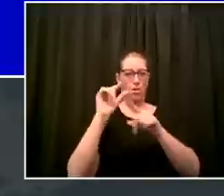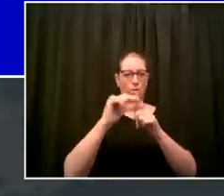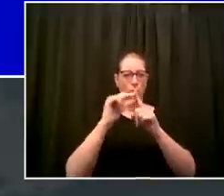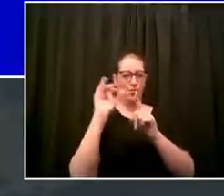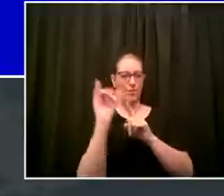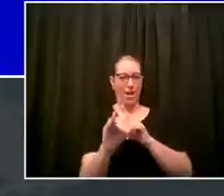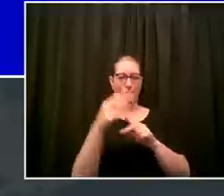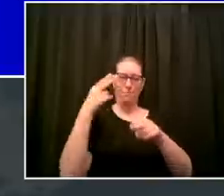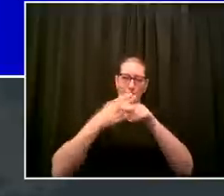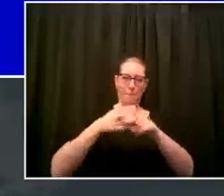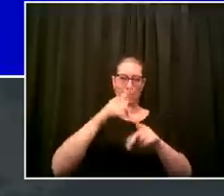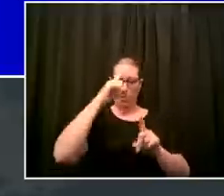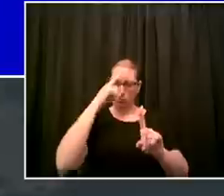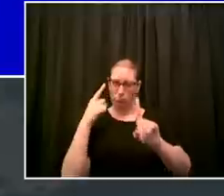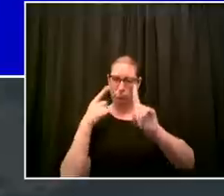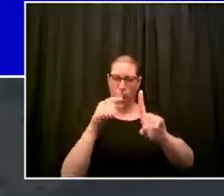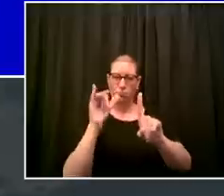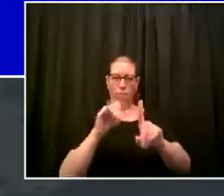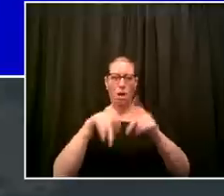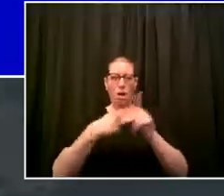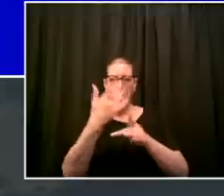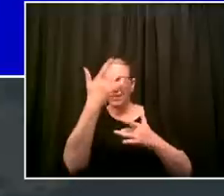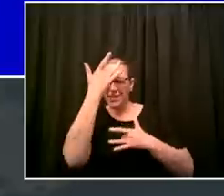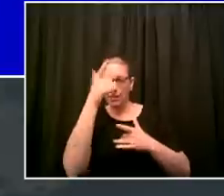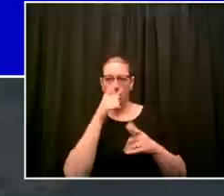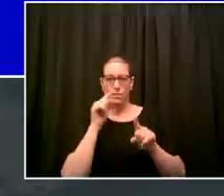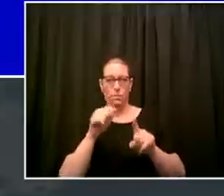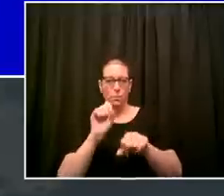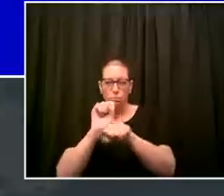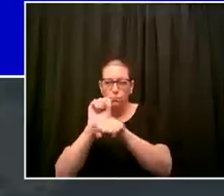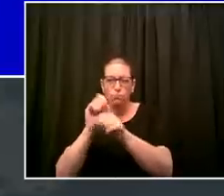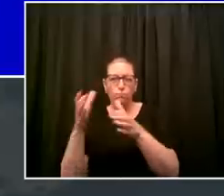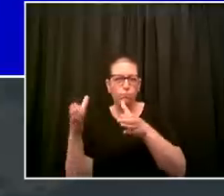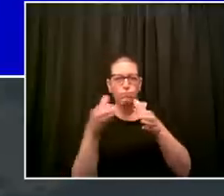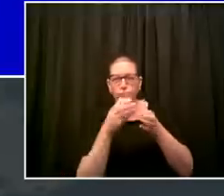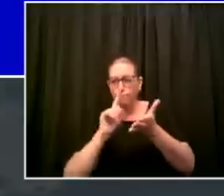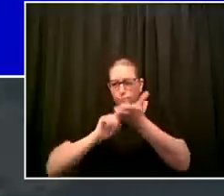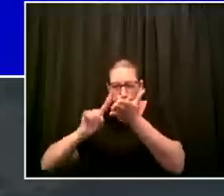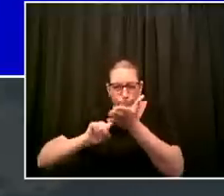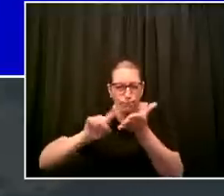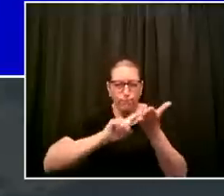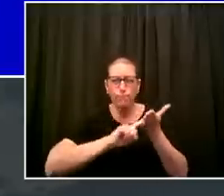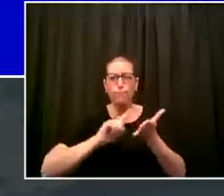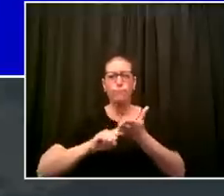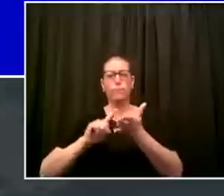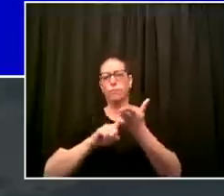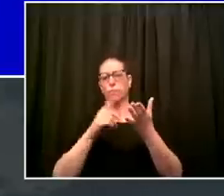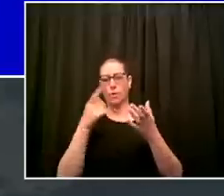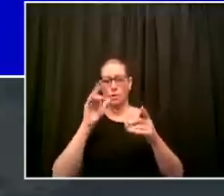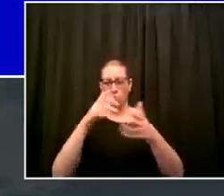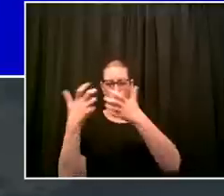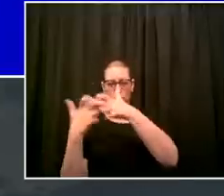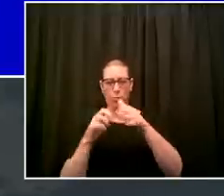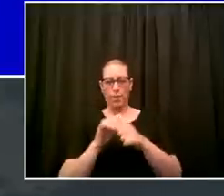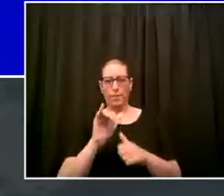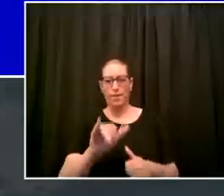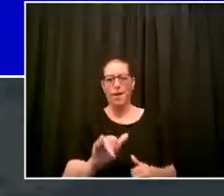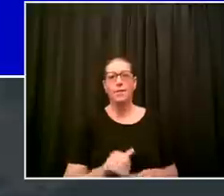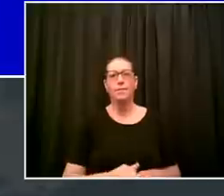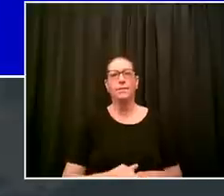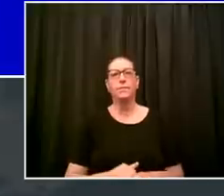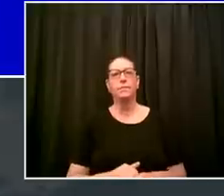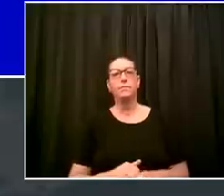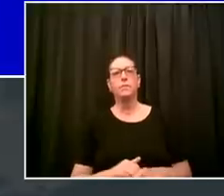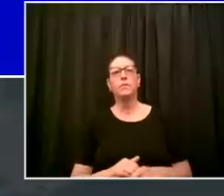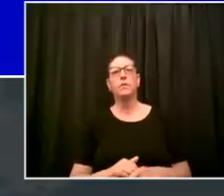information to figure out what to do to fight this the health department is now taking the cdc's definition and applying it back